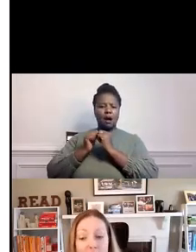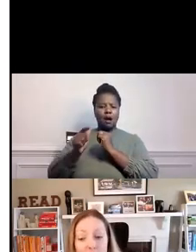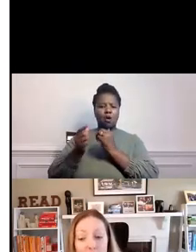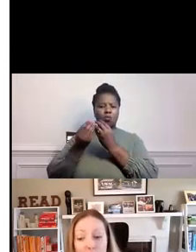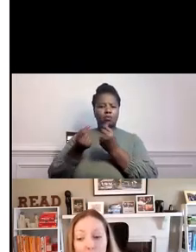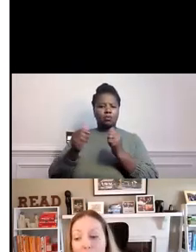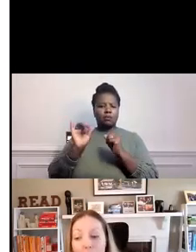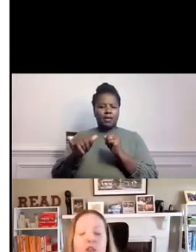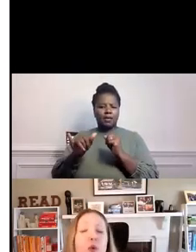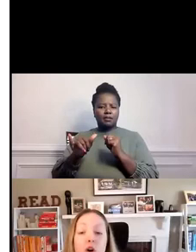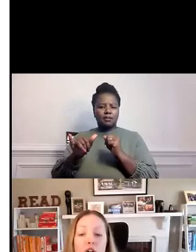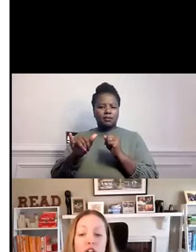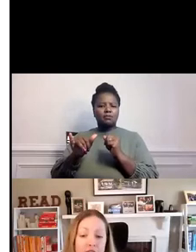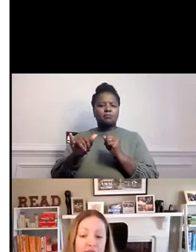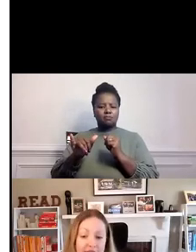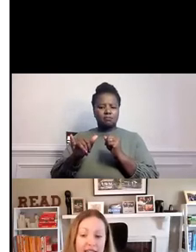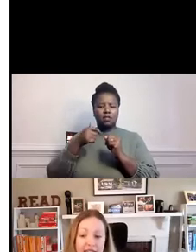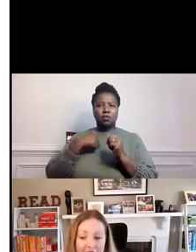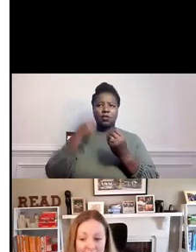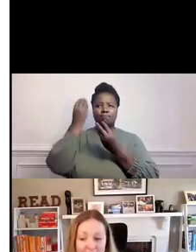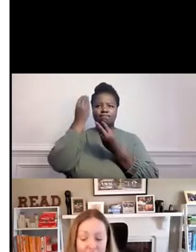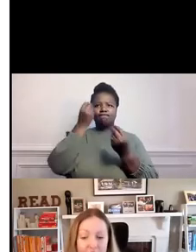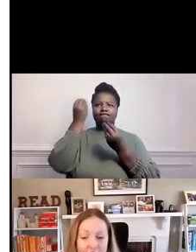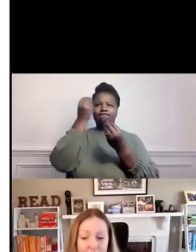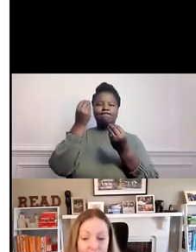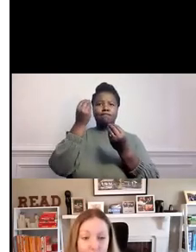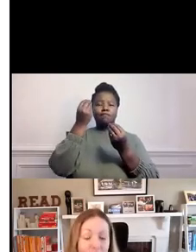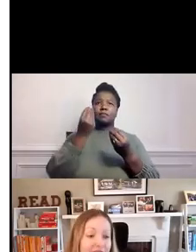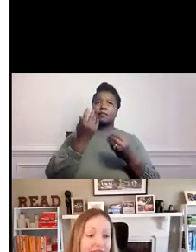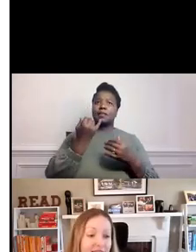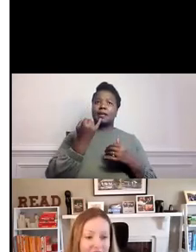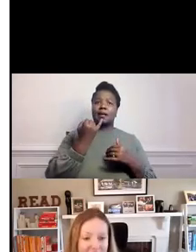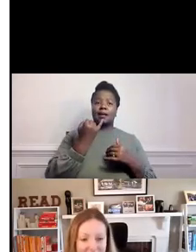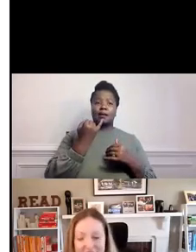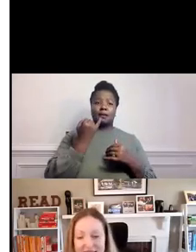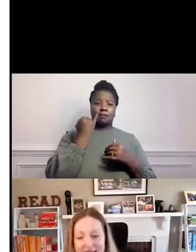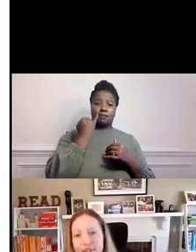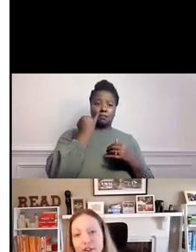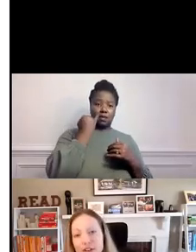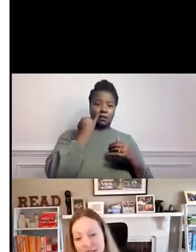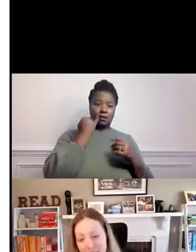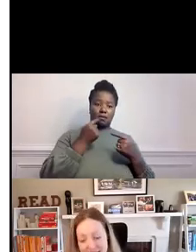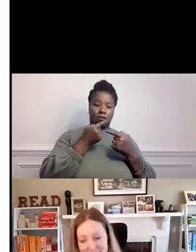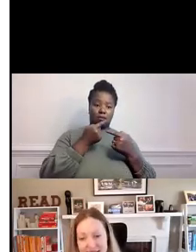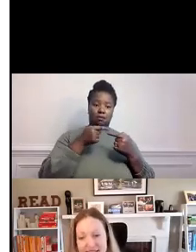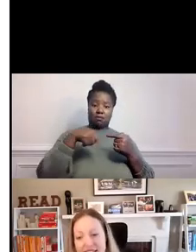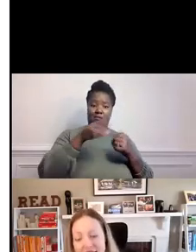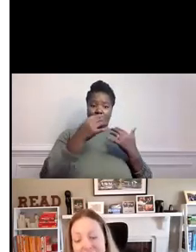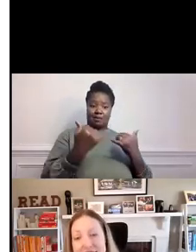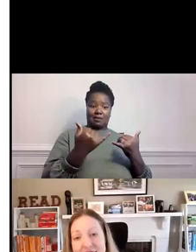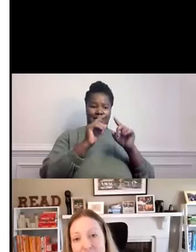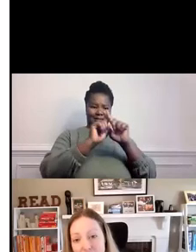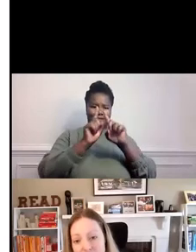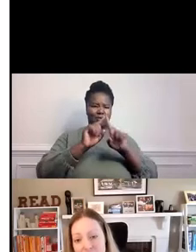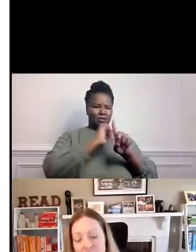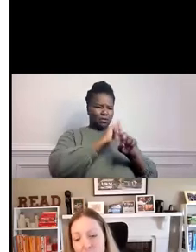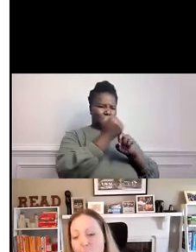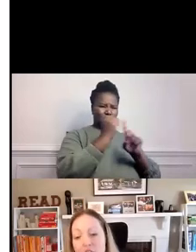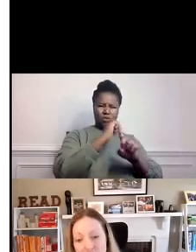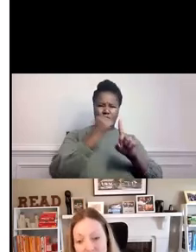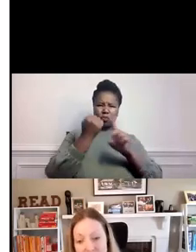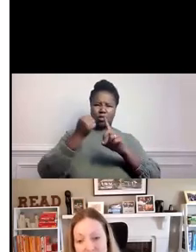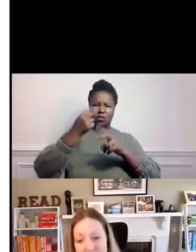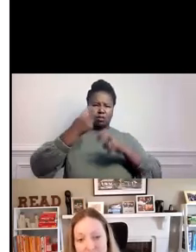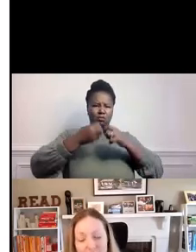ourselves, what would the world look like if we lived in these different spaces, in these different